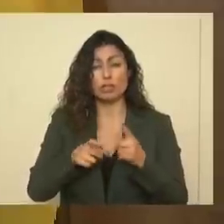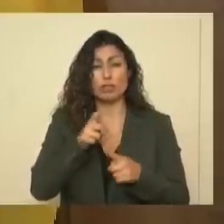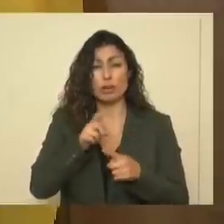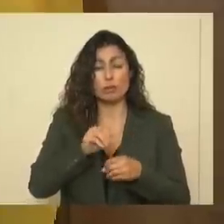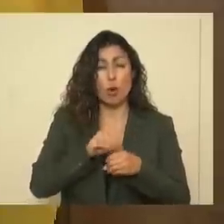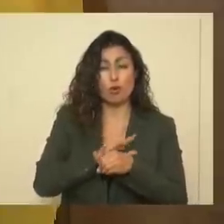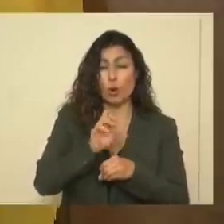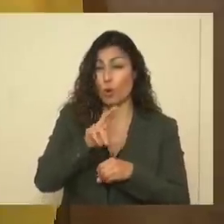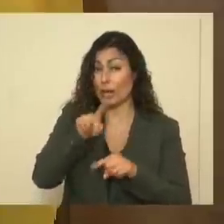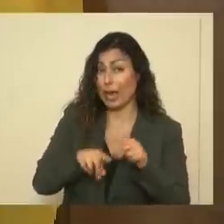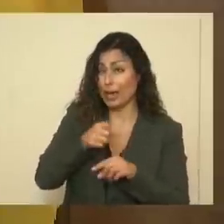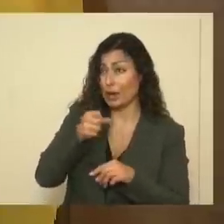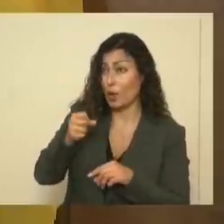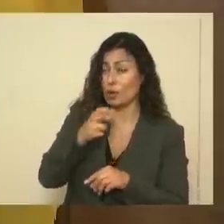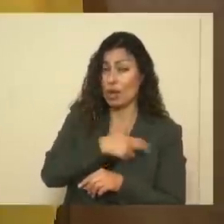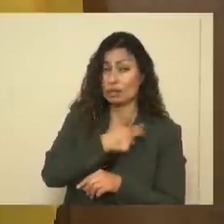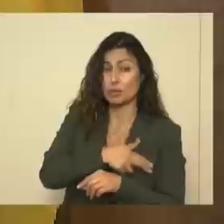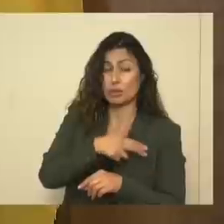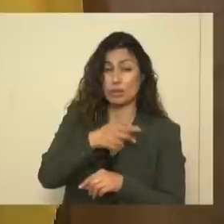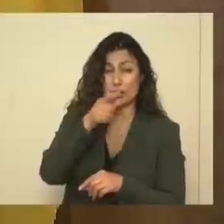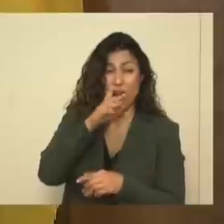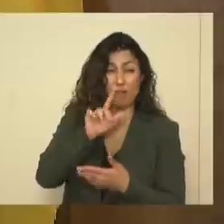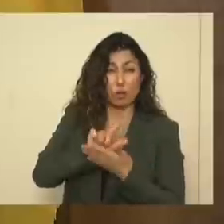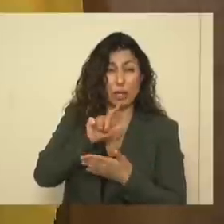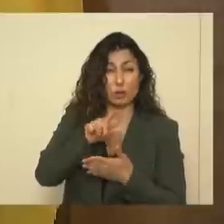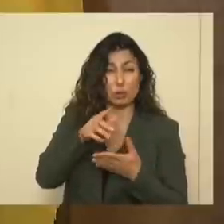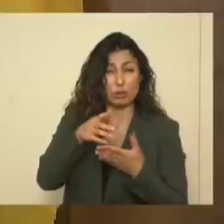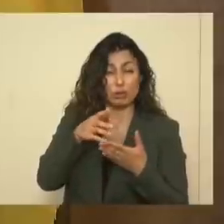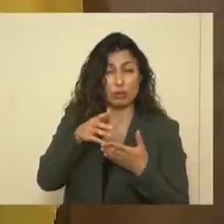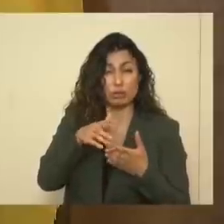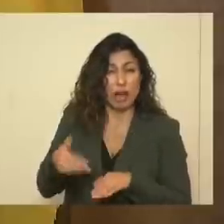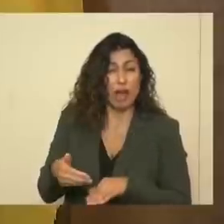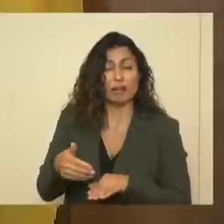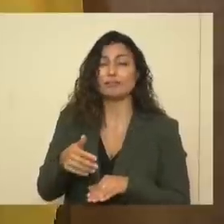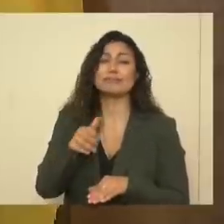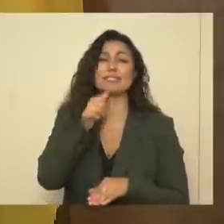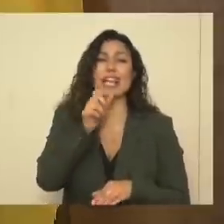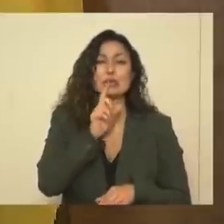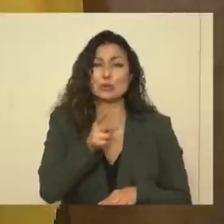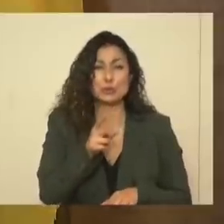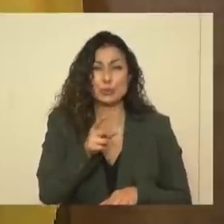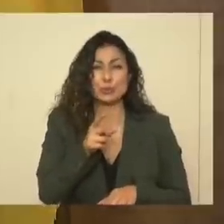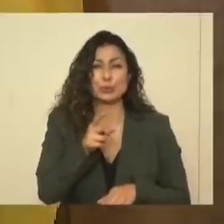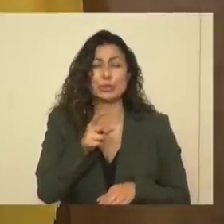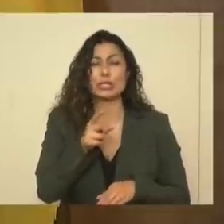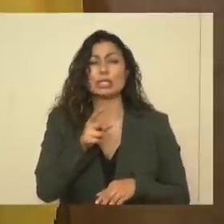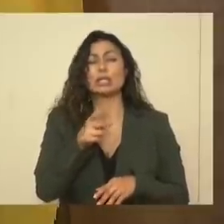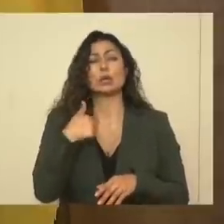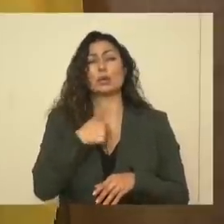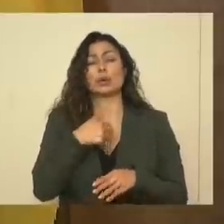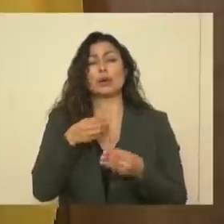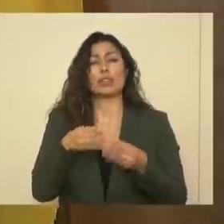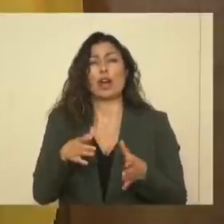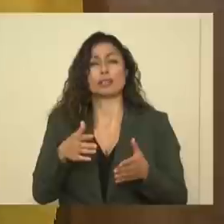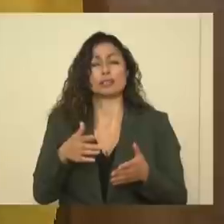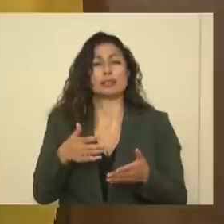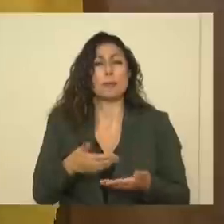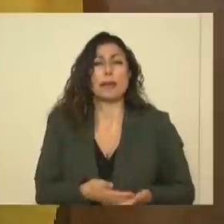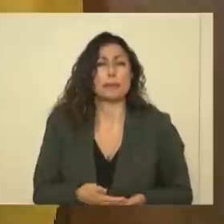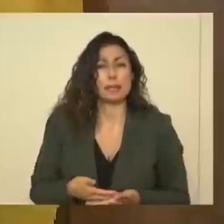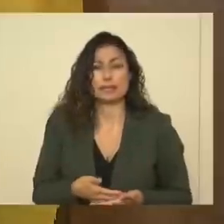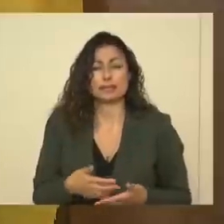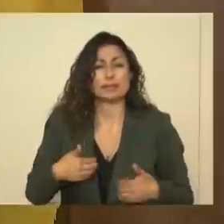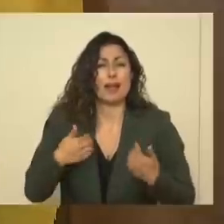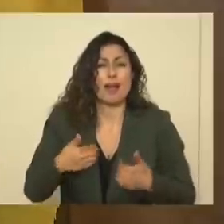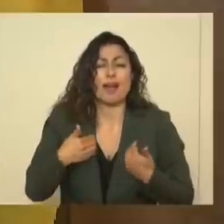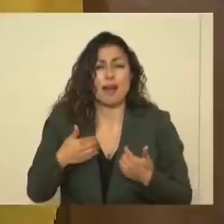hospitalized or, God forbid, that you would lose your life is untrue. We've lost little ones around the